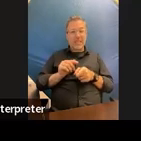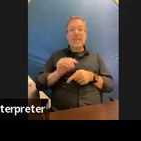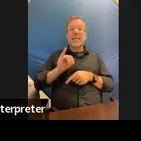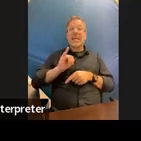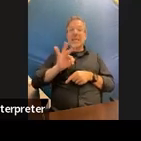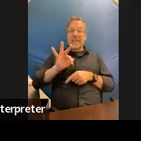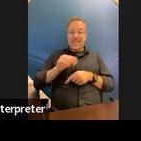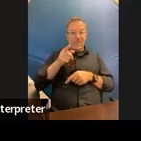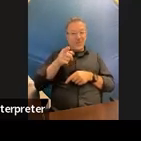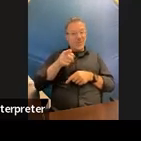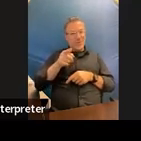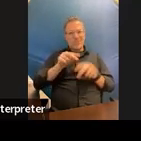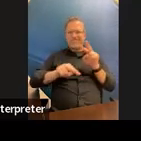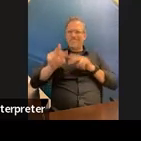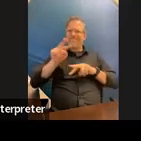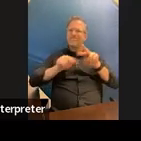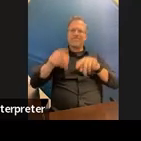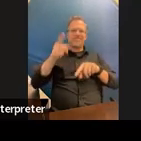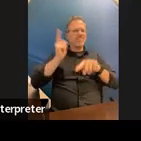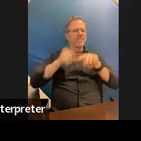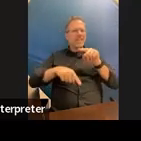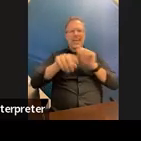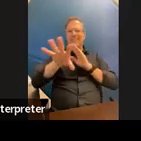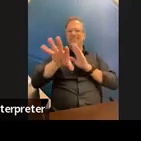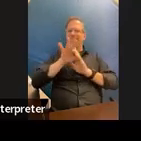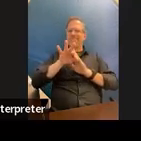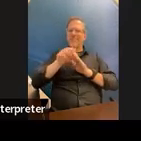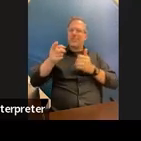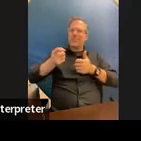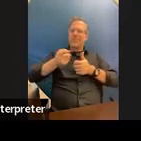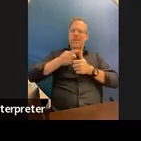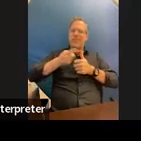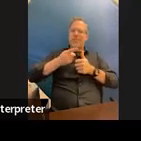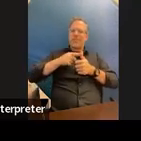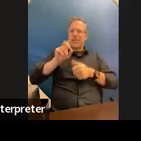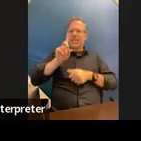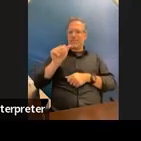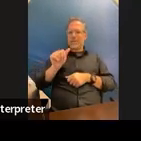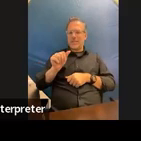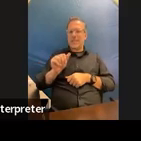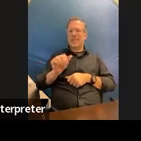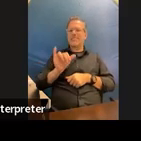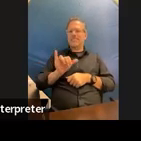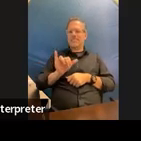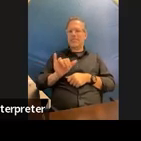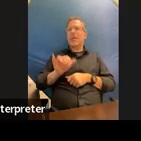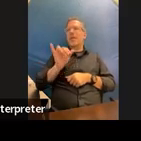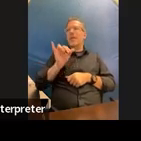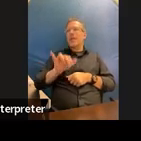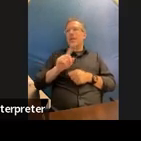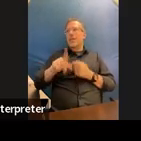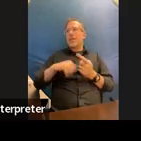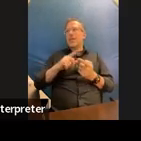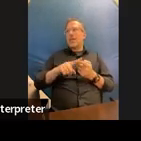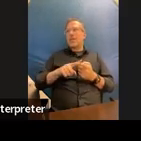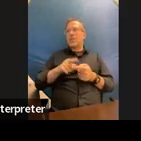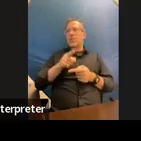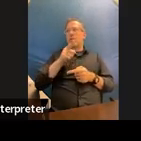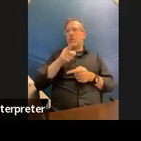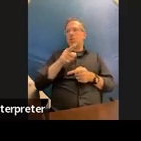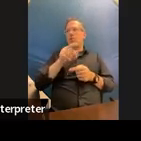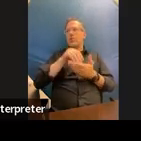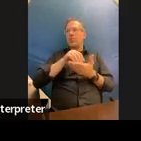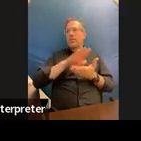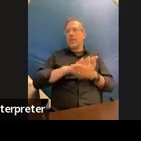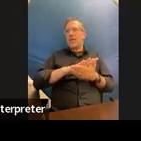cannot determine a primary disability that's when you um identify multiple if